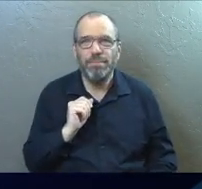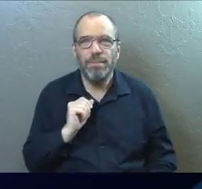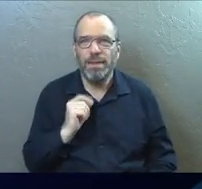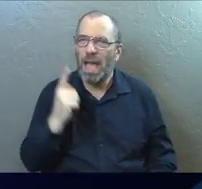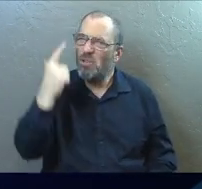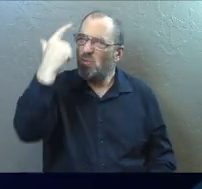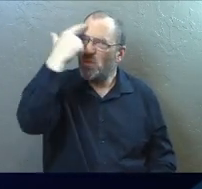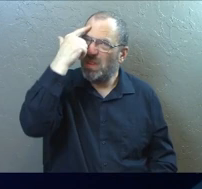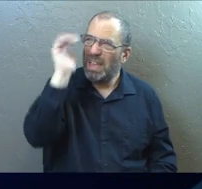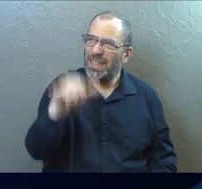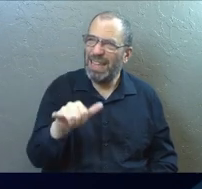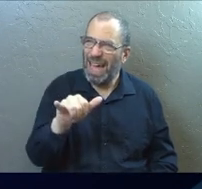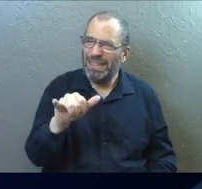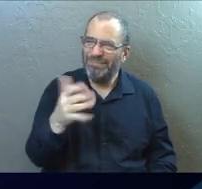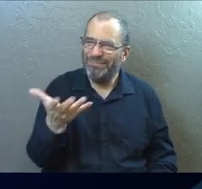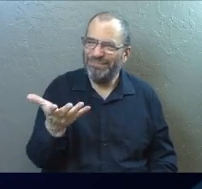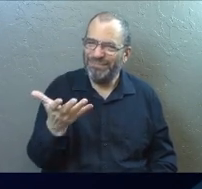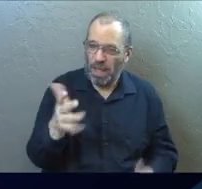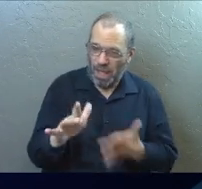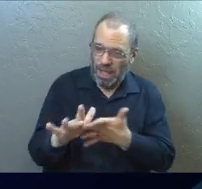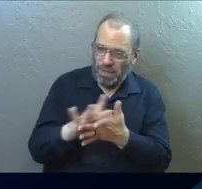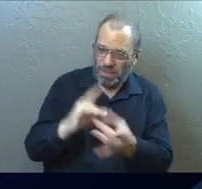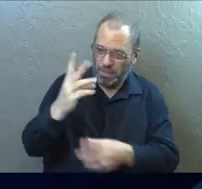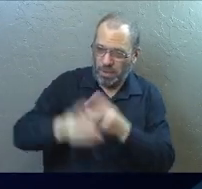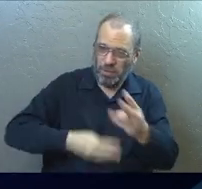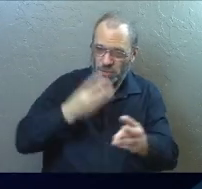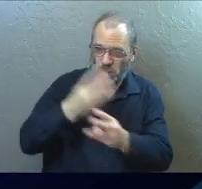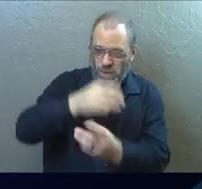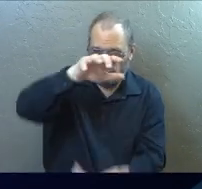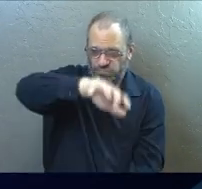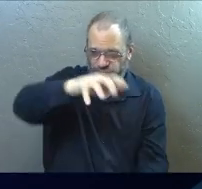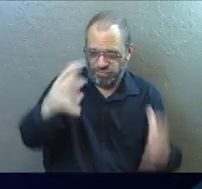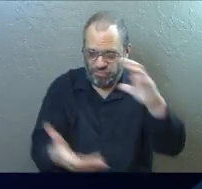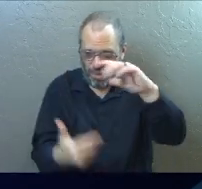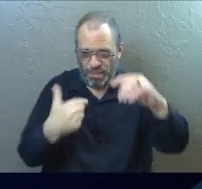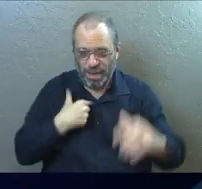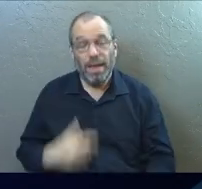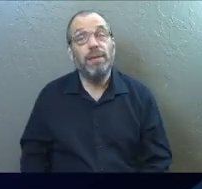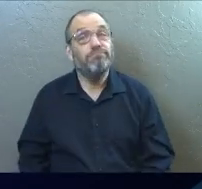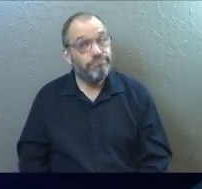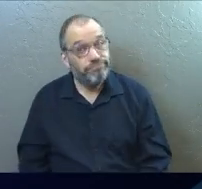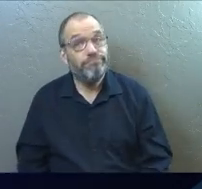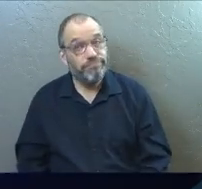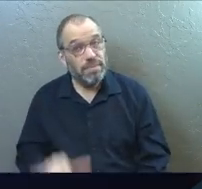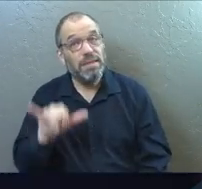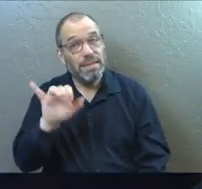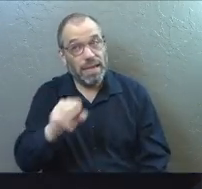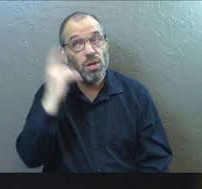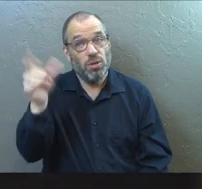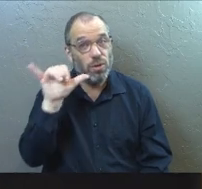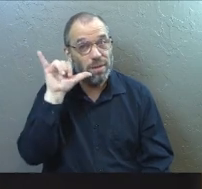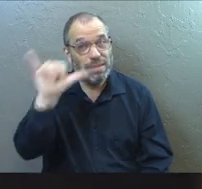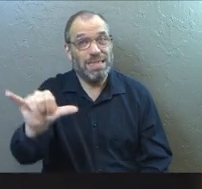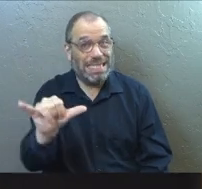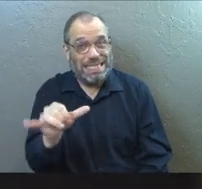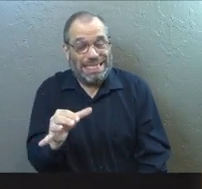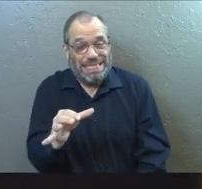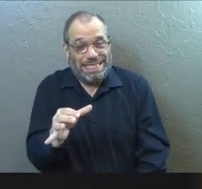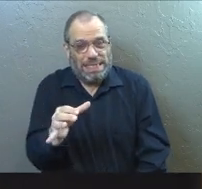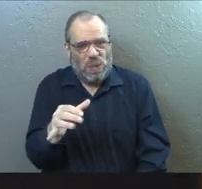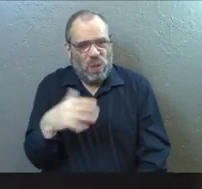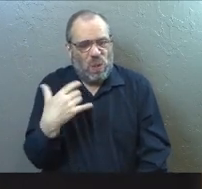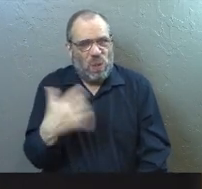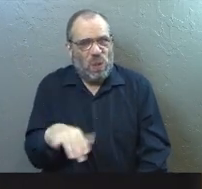And you think, you know, the spiritual world's going to turn upside down for me. Yes, your eternity hangs in the balance